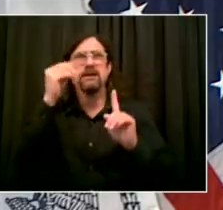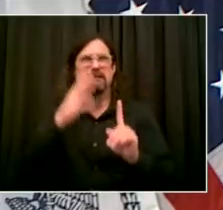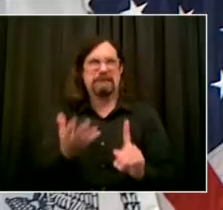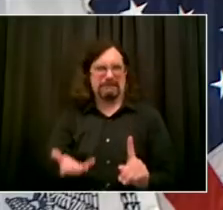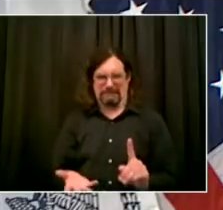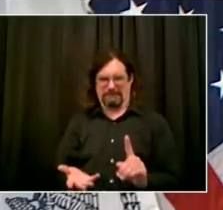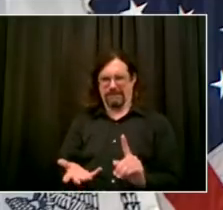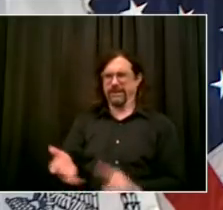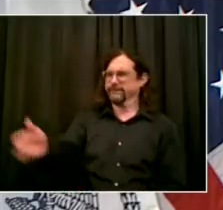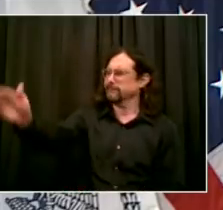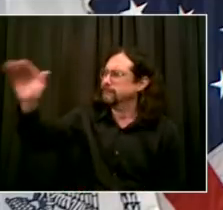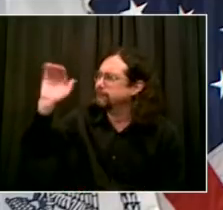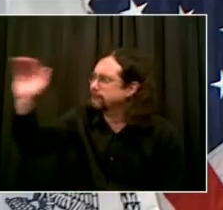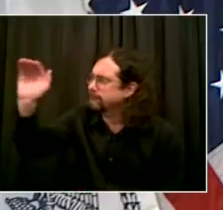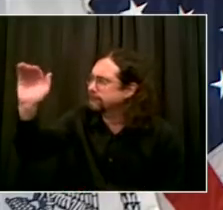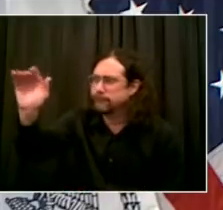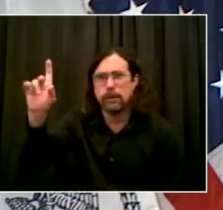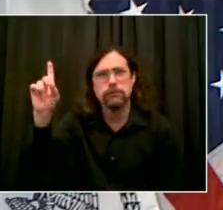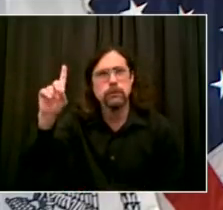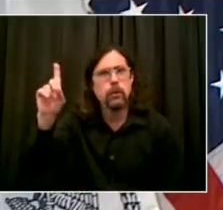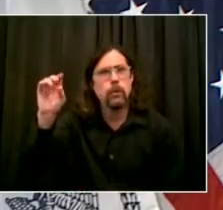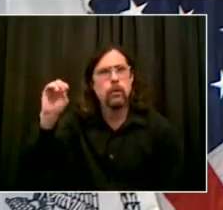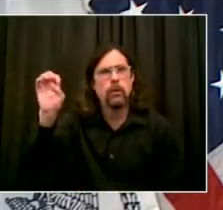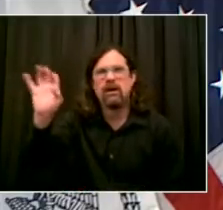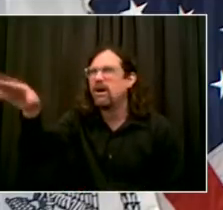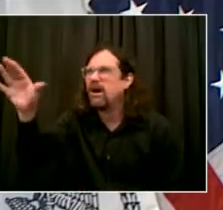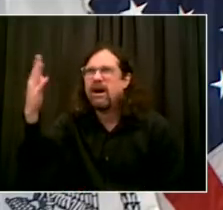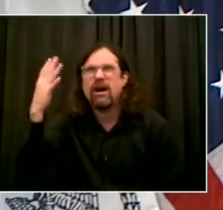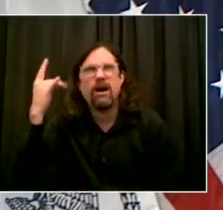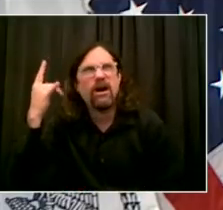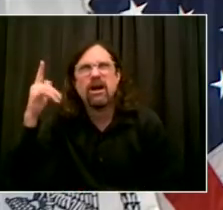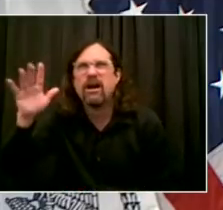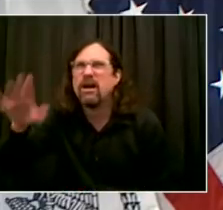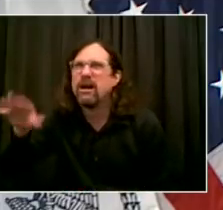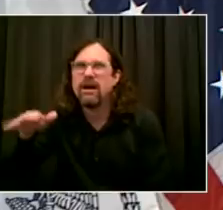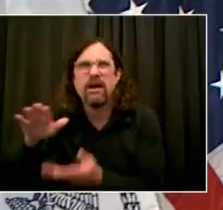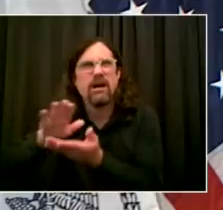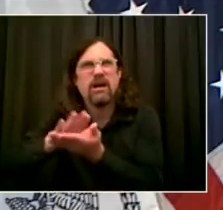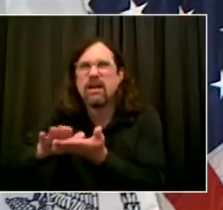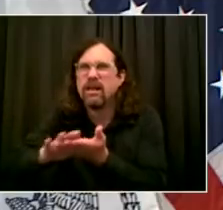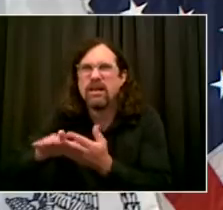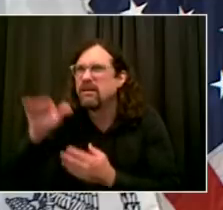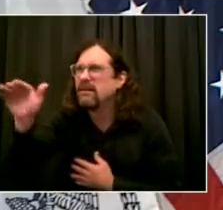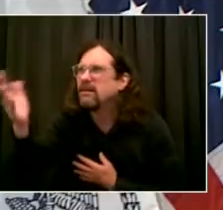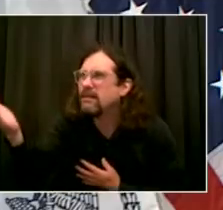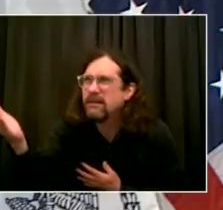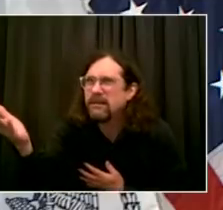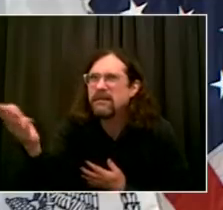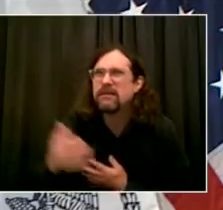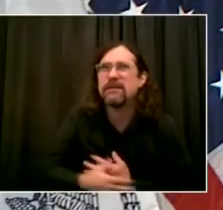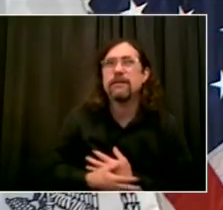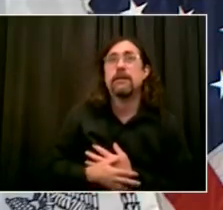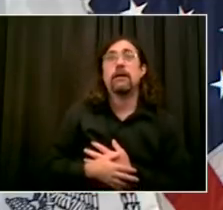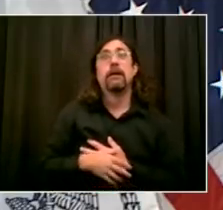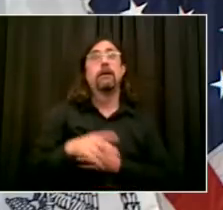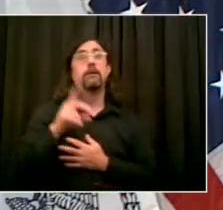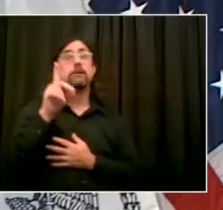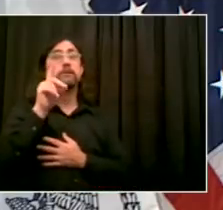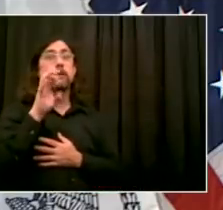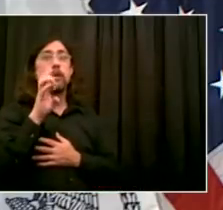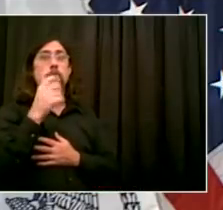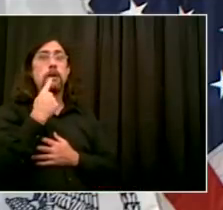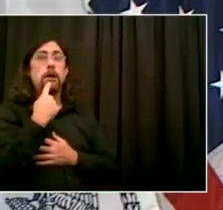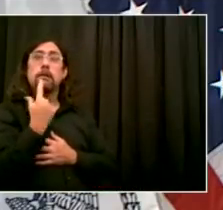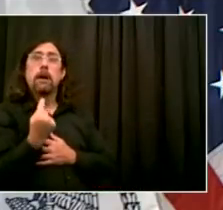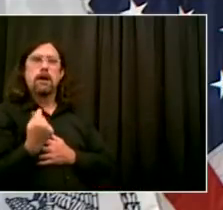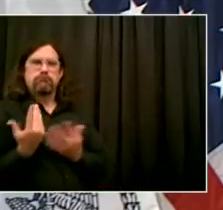First, thank you, Henry. I did not see the video. What I can tell you is I've been in constant touch with Michael Mulgrew over the